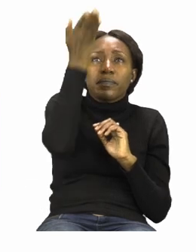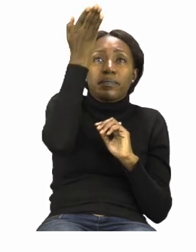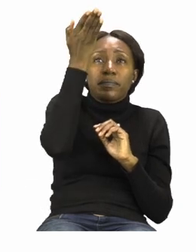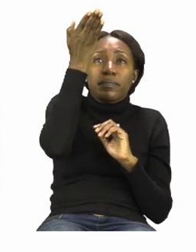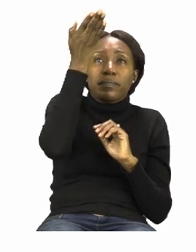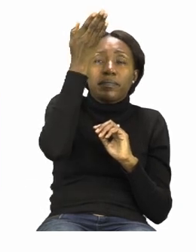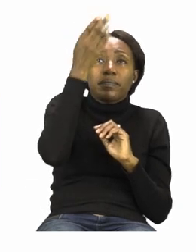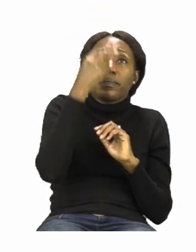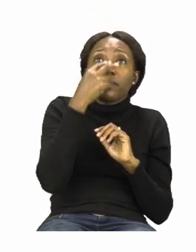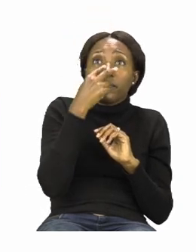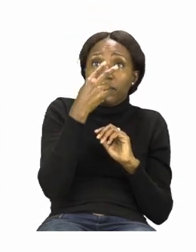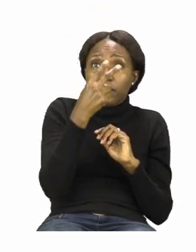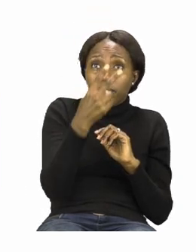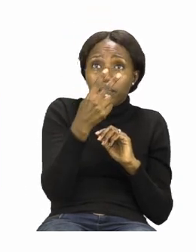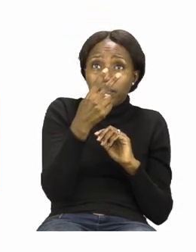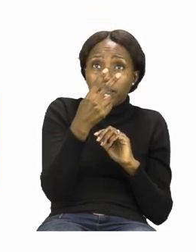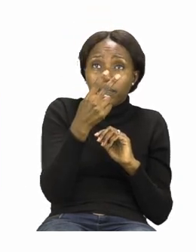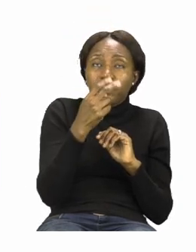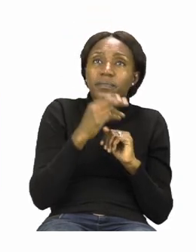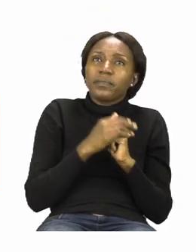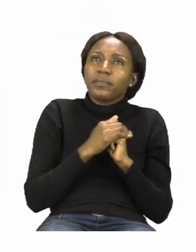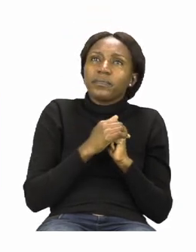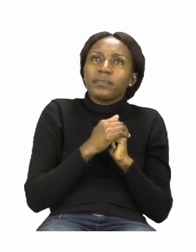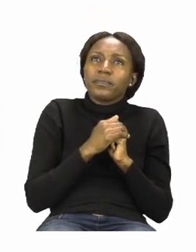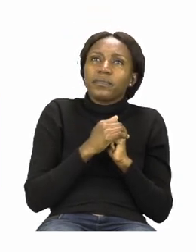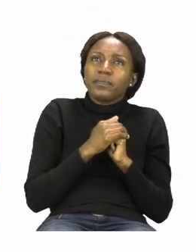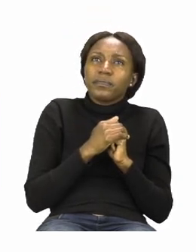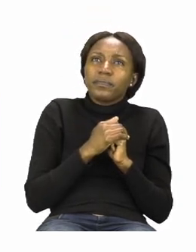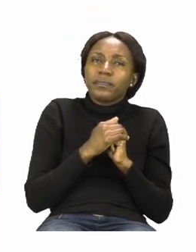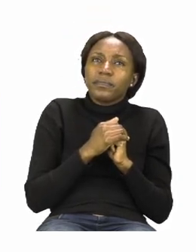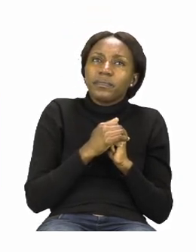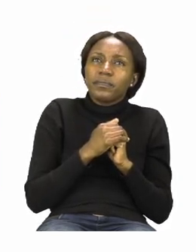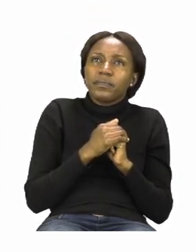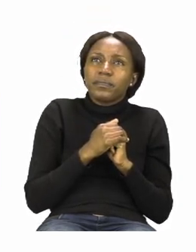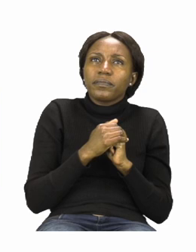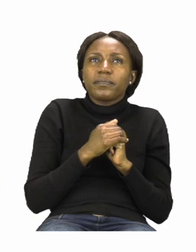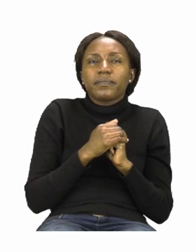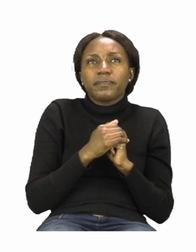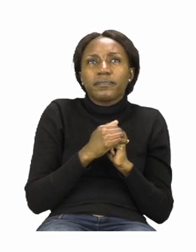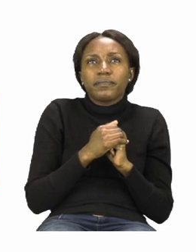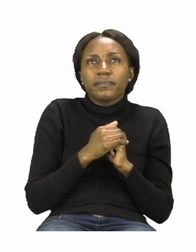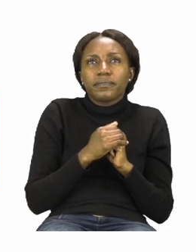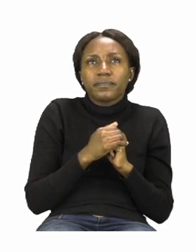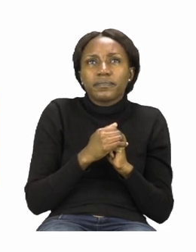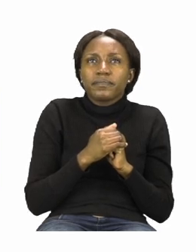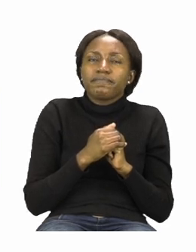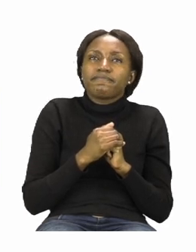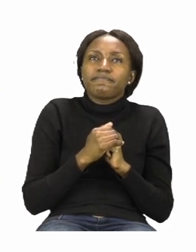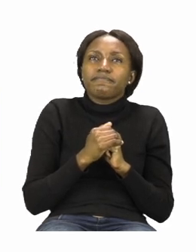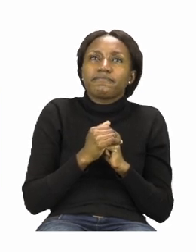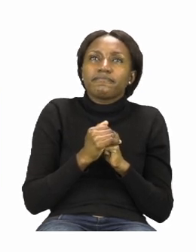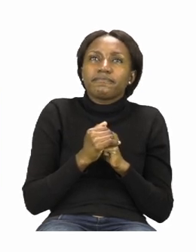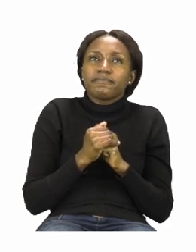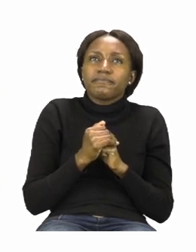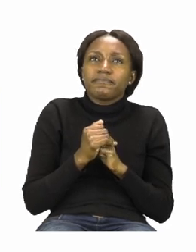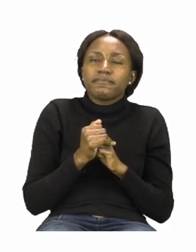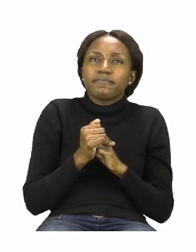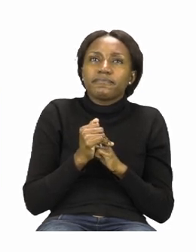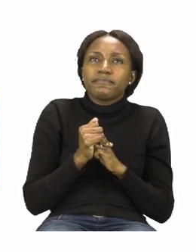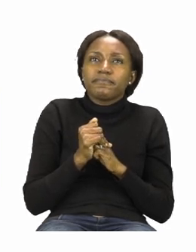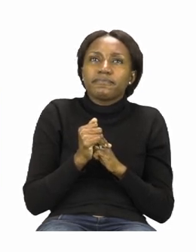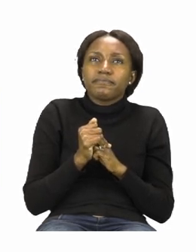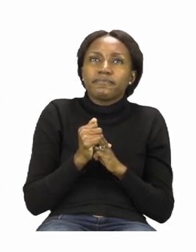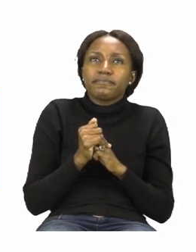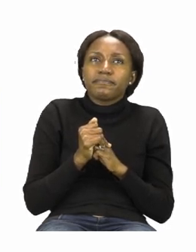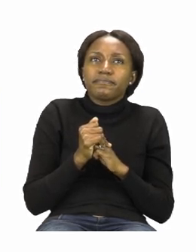So we're going to look for our vocabulary words and our sight words in the word searches below.